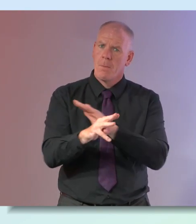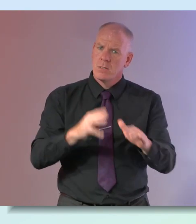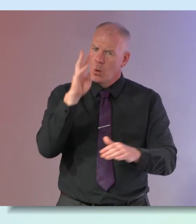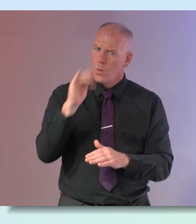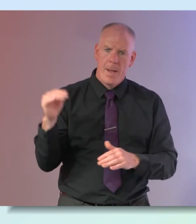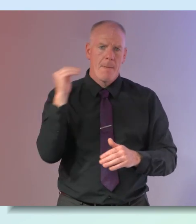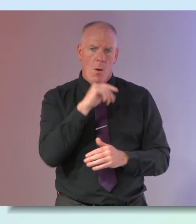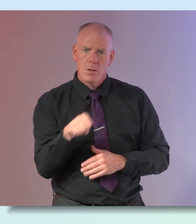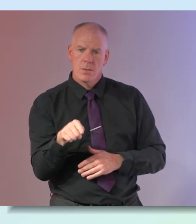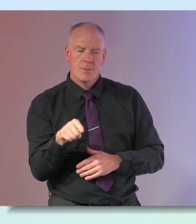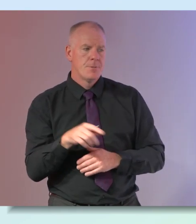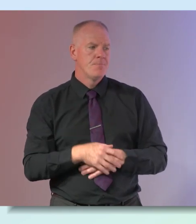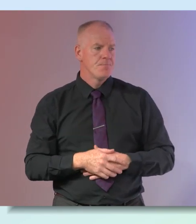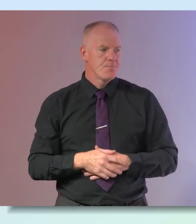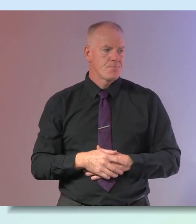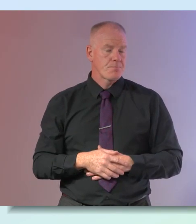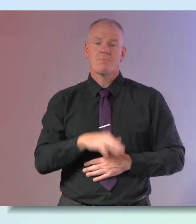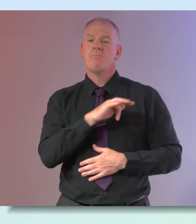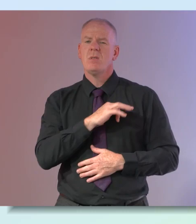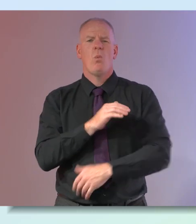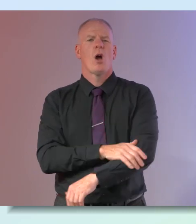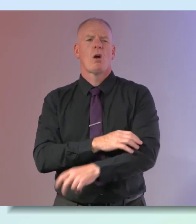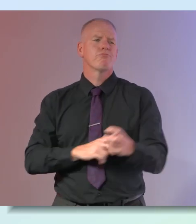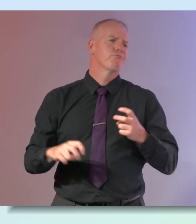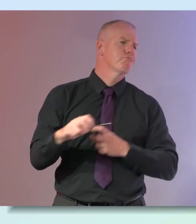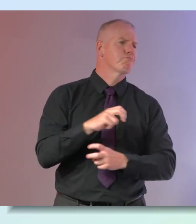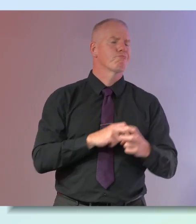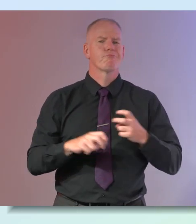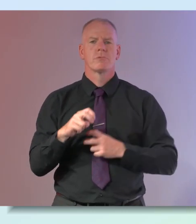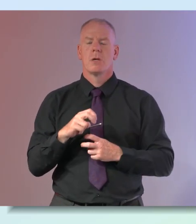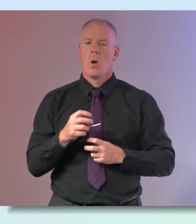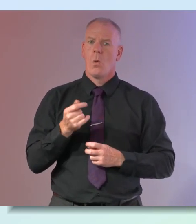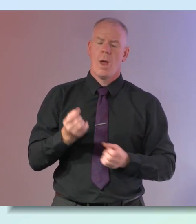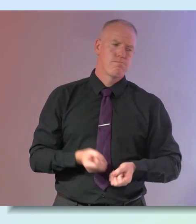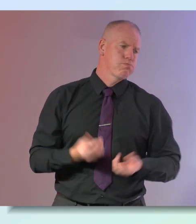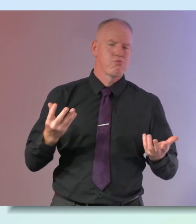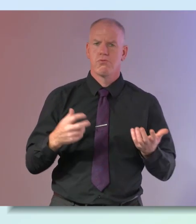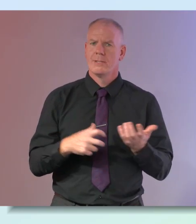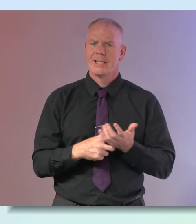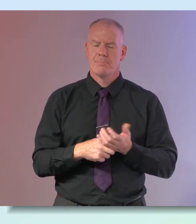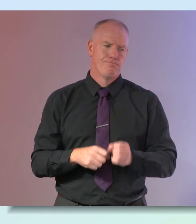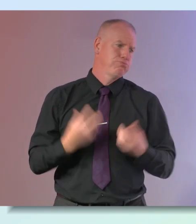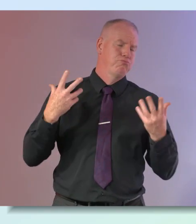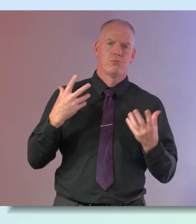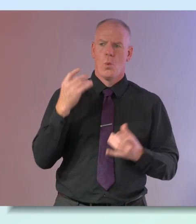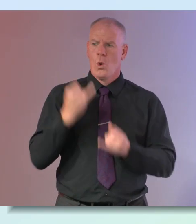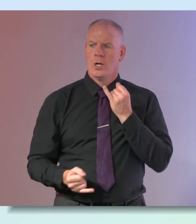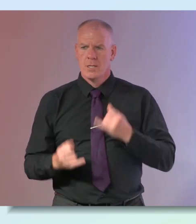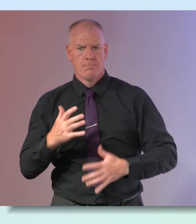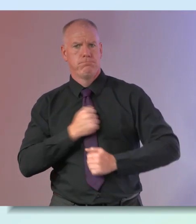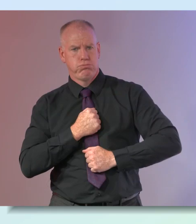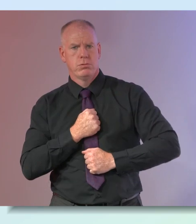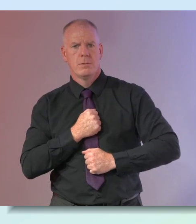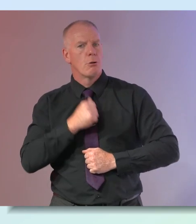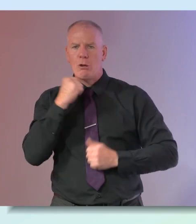you will walk like i was walking around i was like a ticking time bomb as the media pushes i didn't know i had no